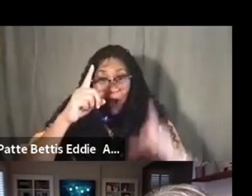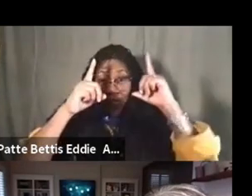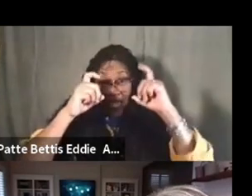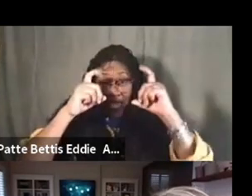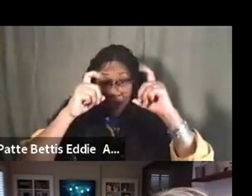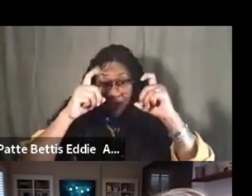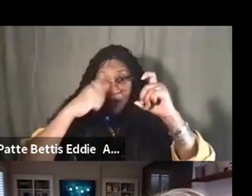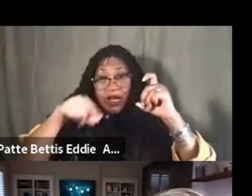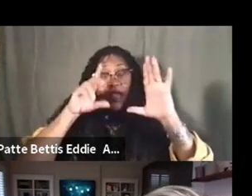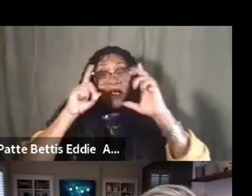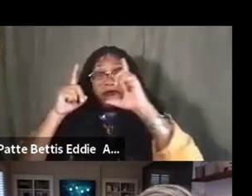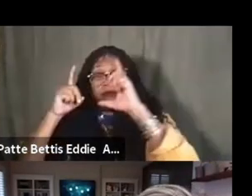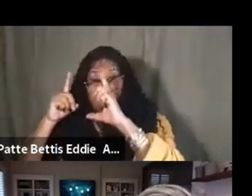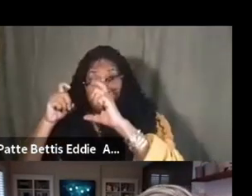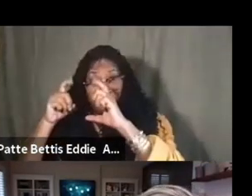Mark, Mark Seeley.